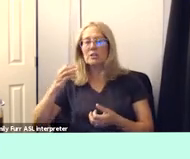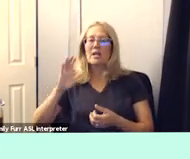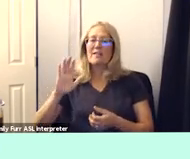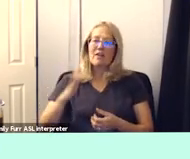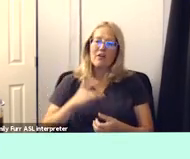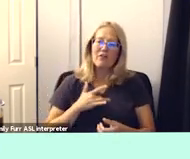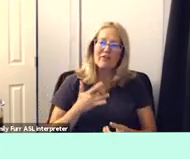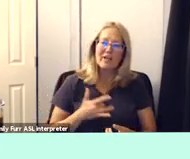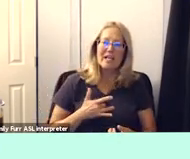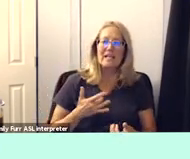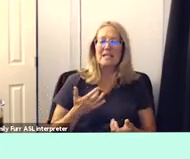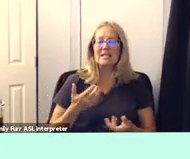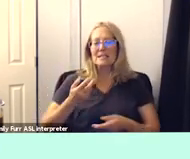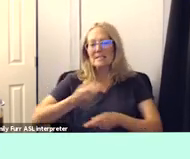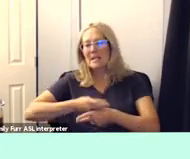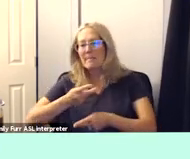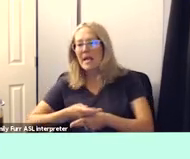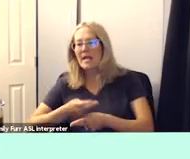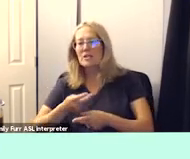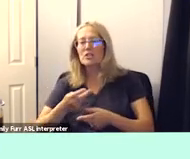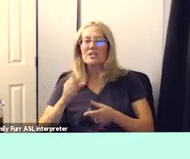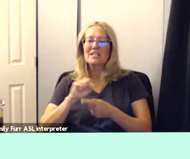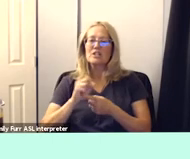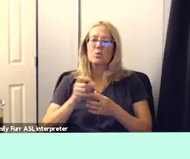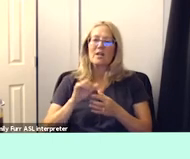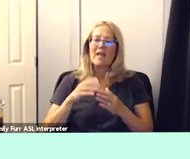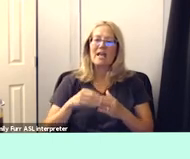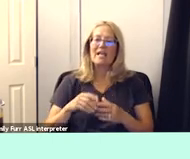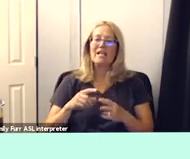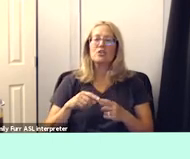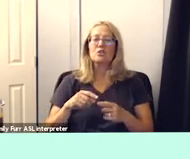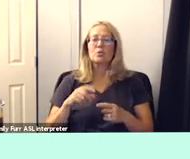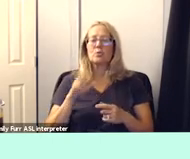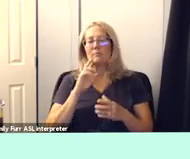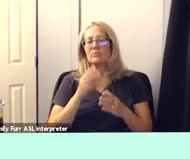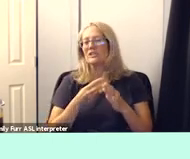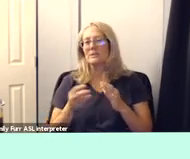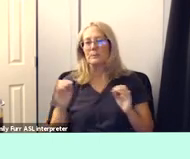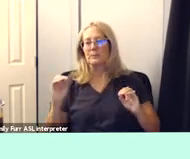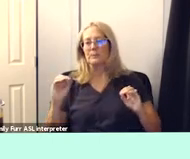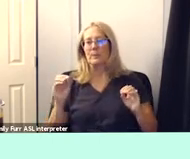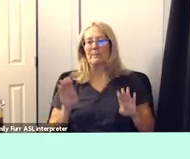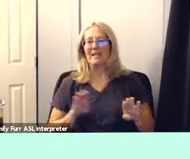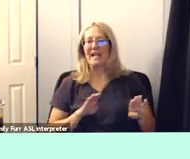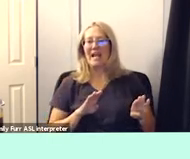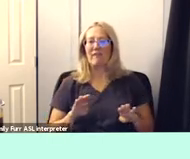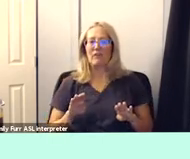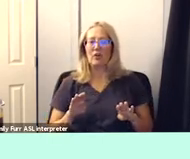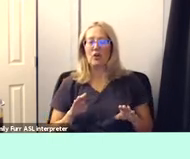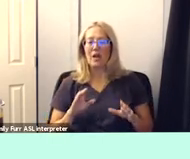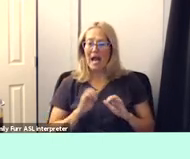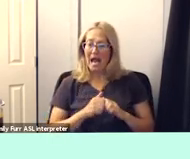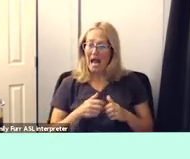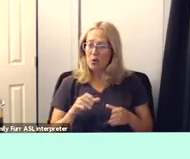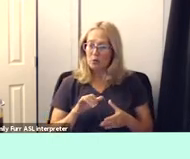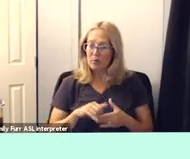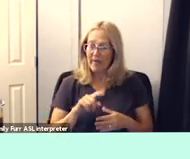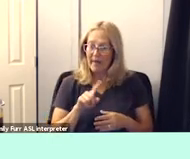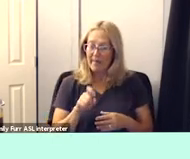in situations that are leading to unproductive behavior so how do we do that first